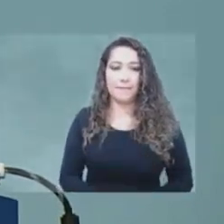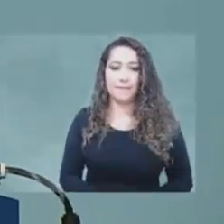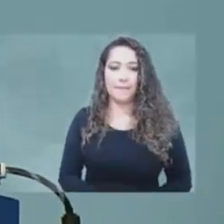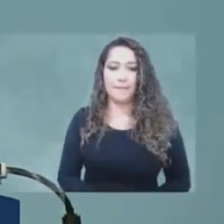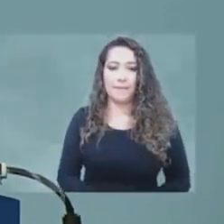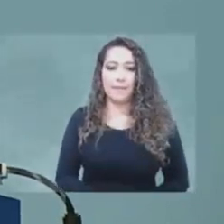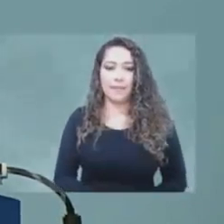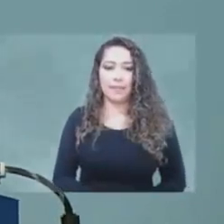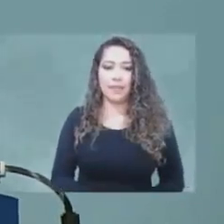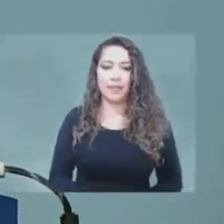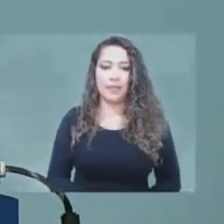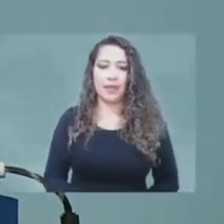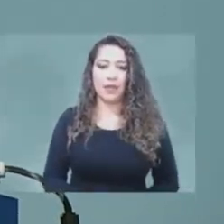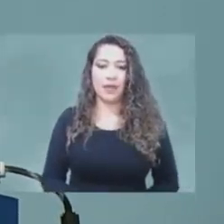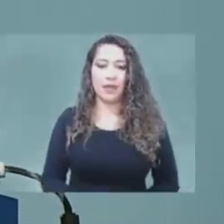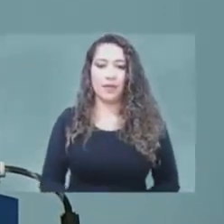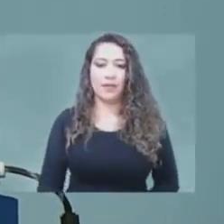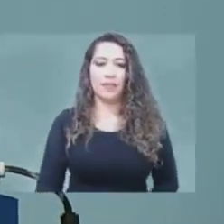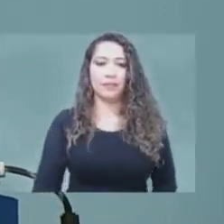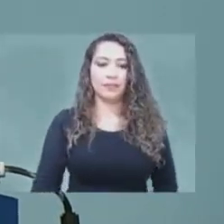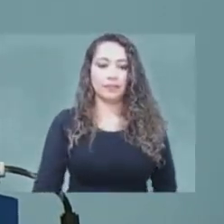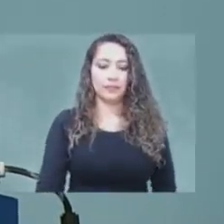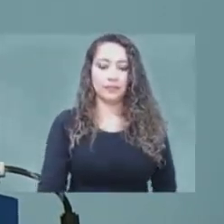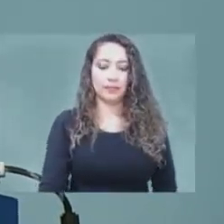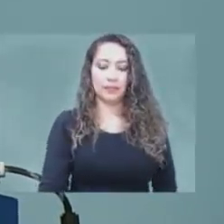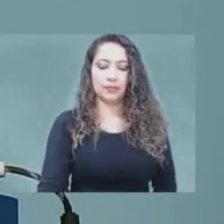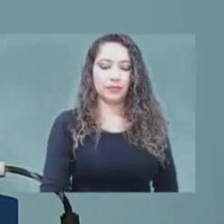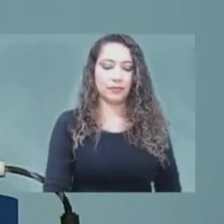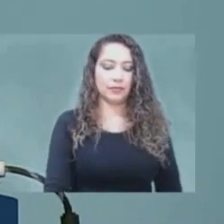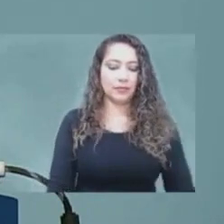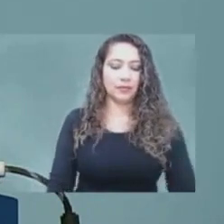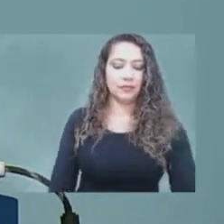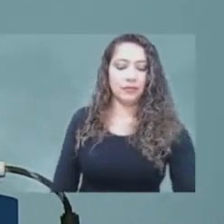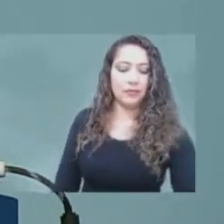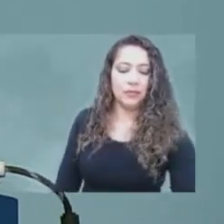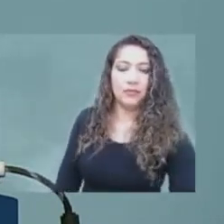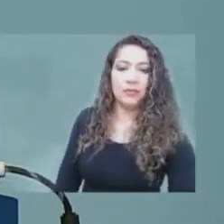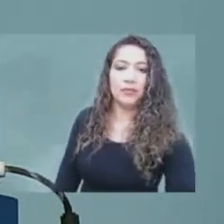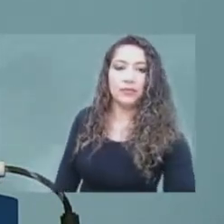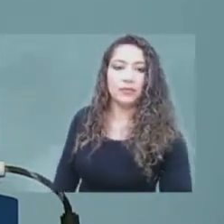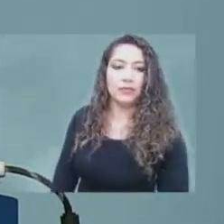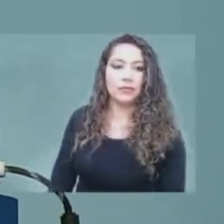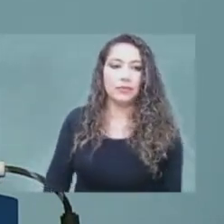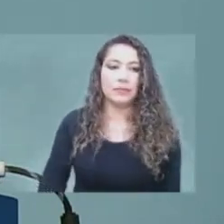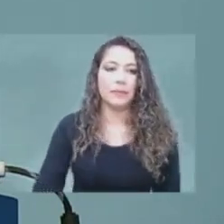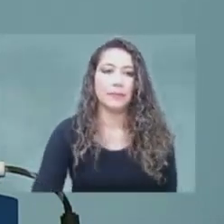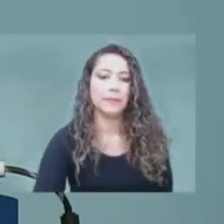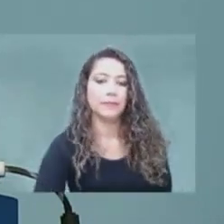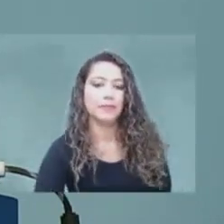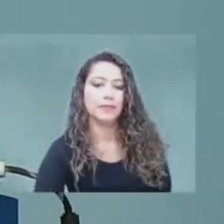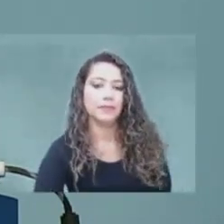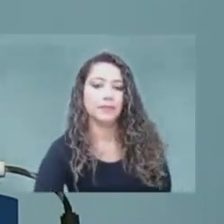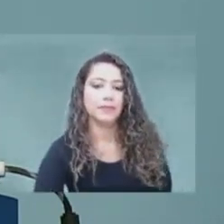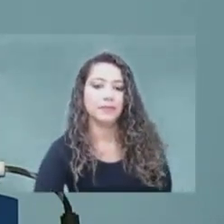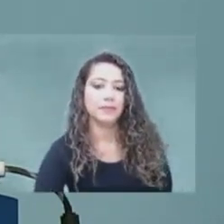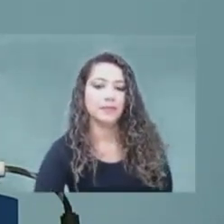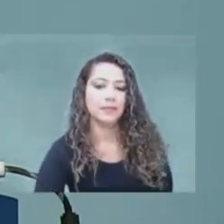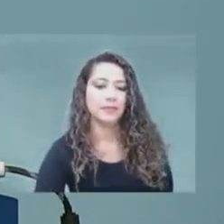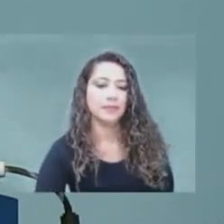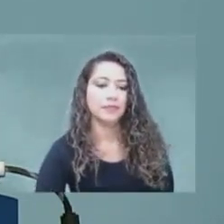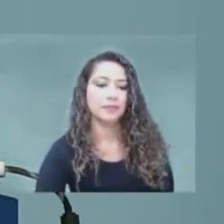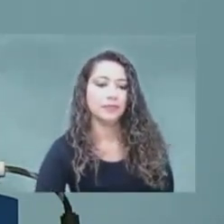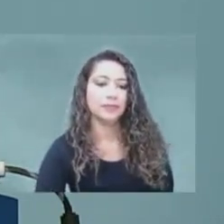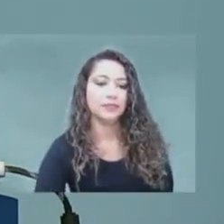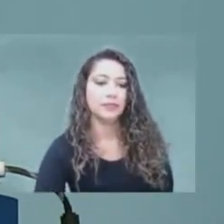broadband, an outcome. Before working in 5G, Kristina led the development of new spectrum exchange